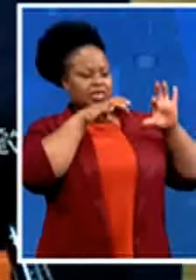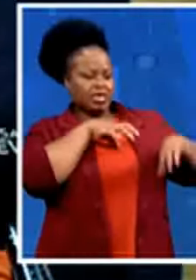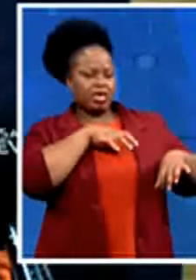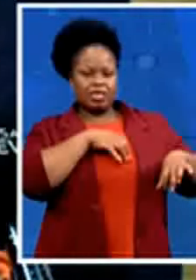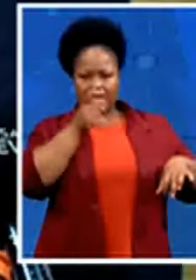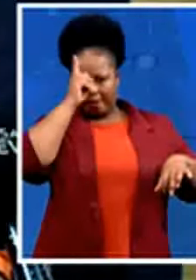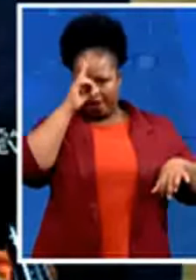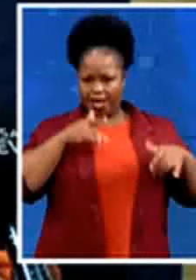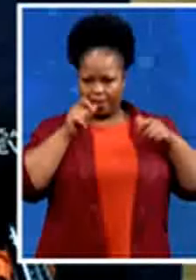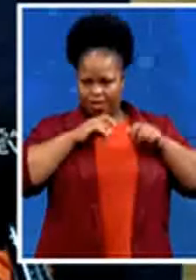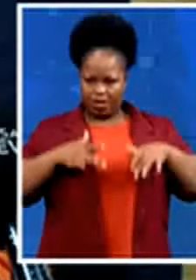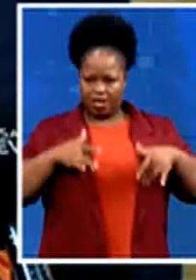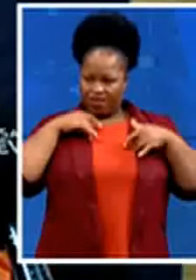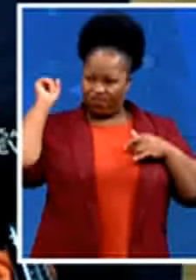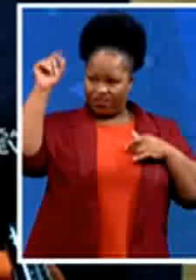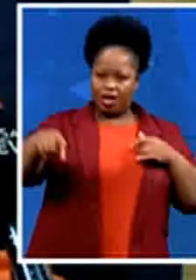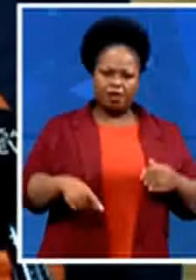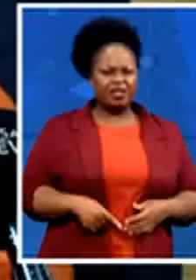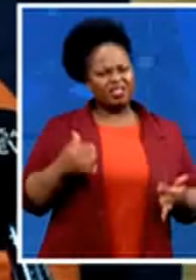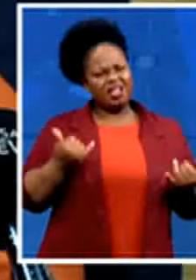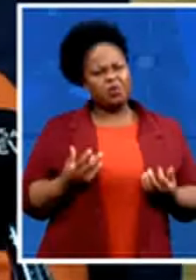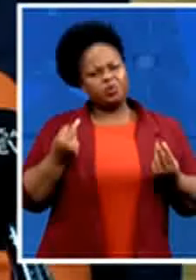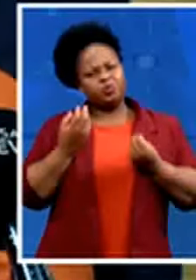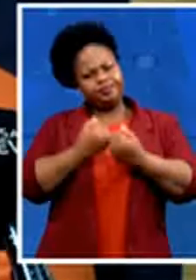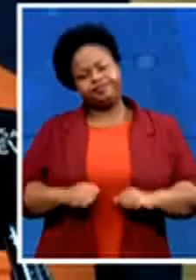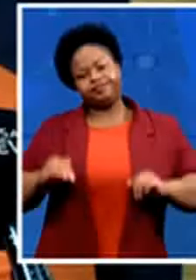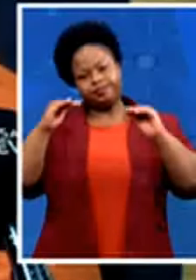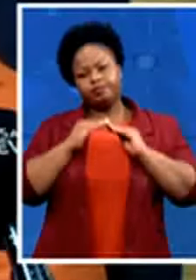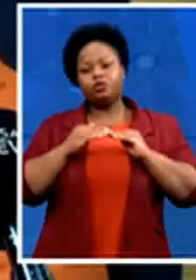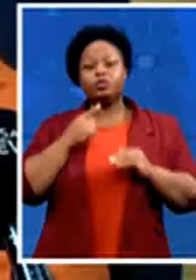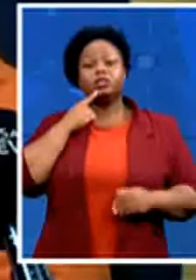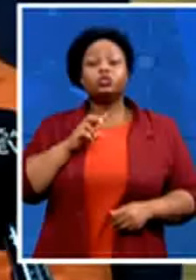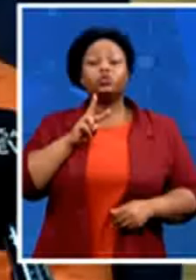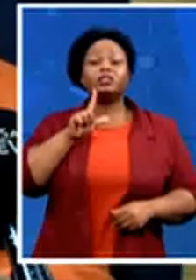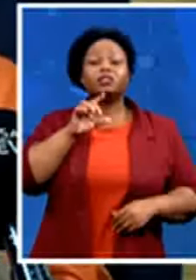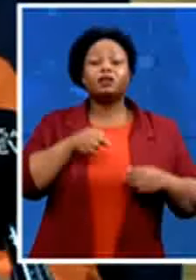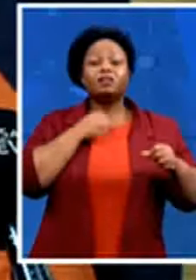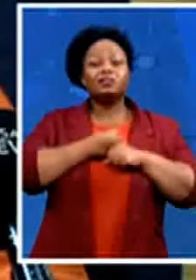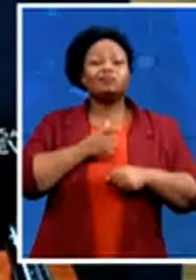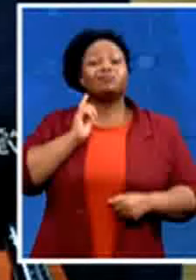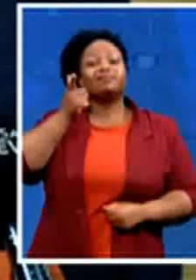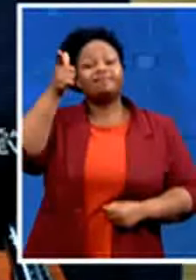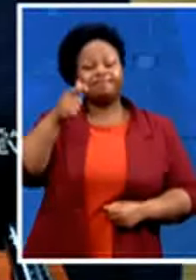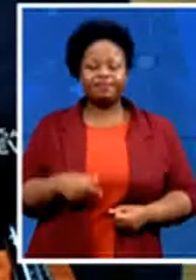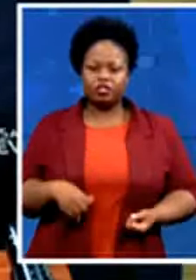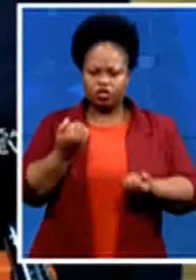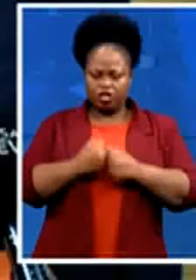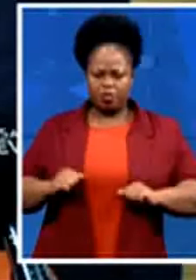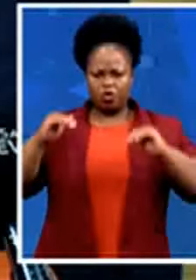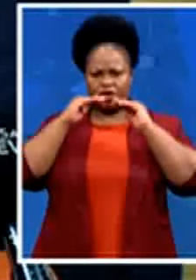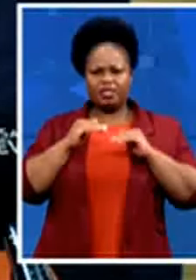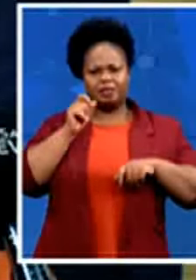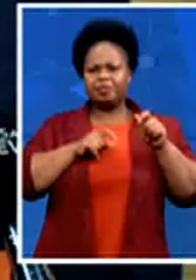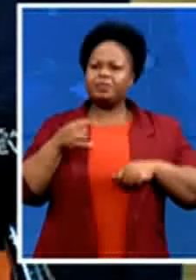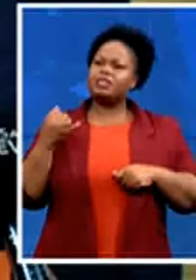democracy today is that 27 years after our new democracy people still live far